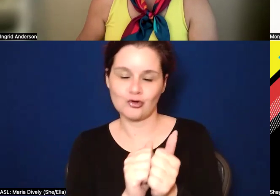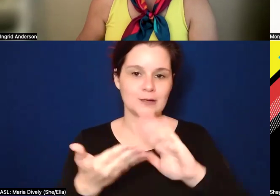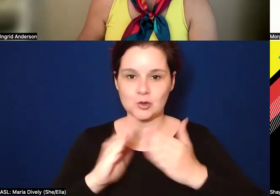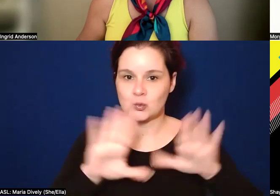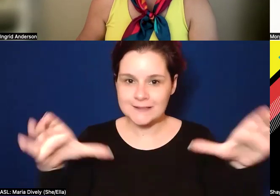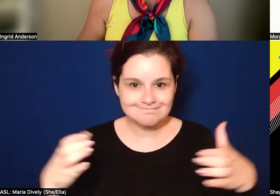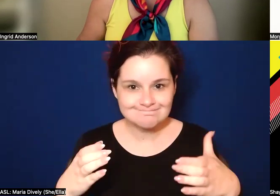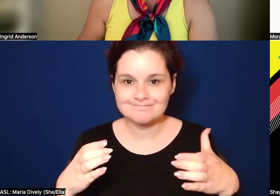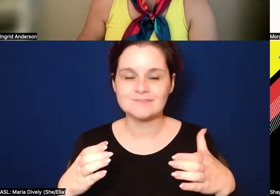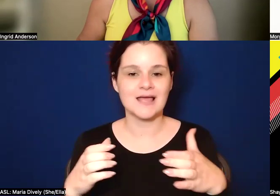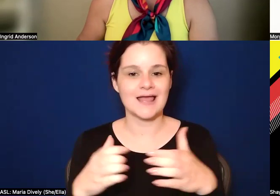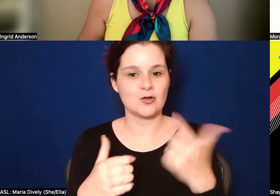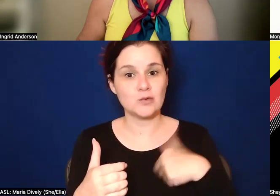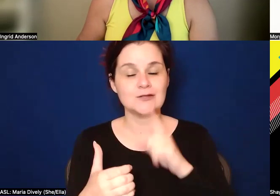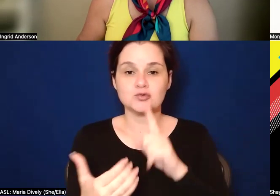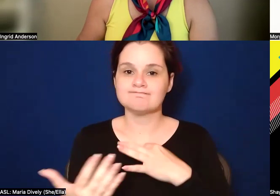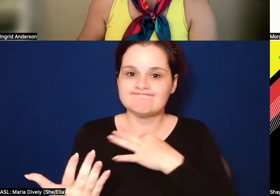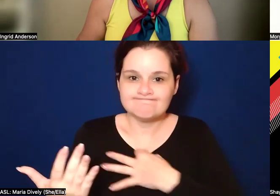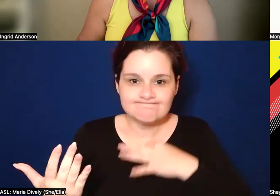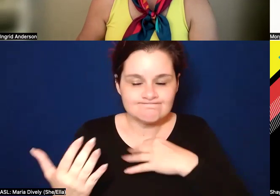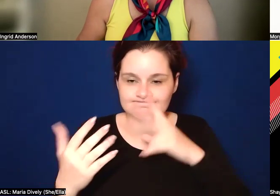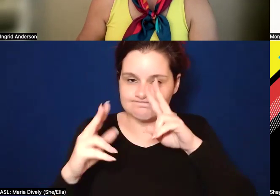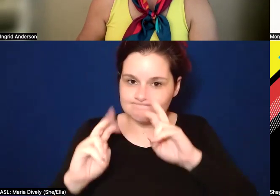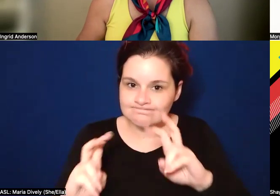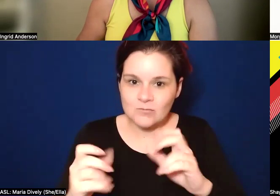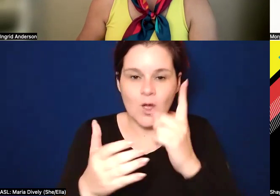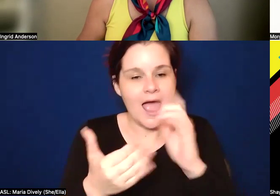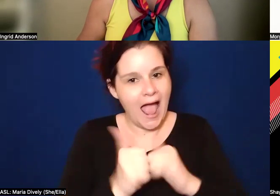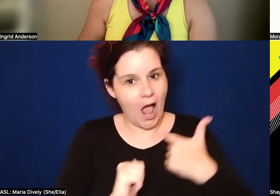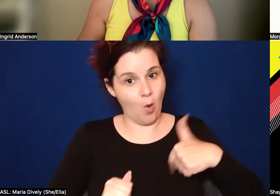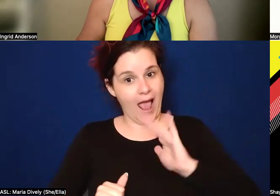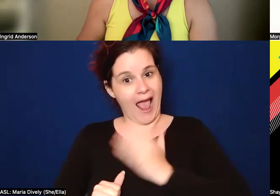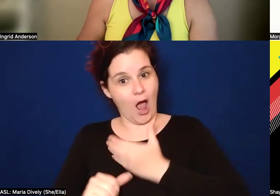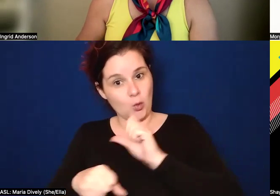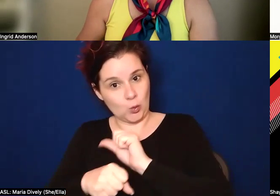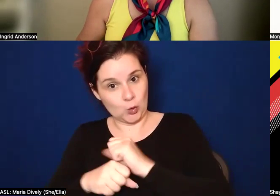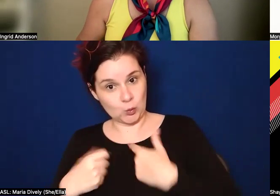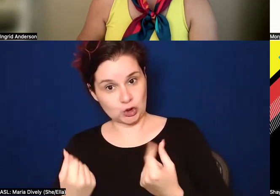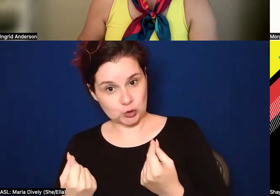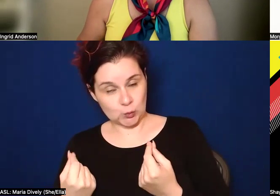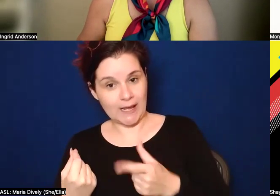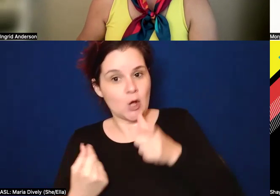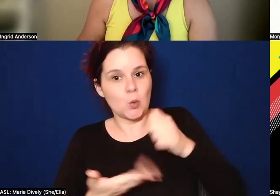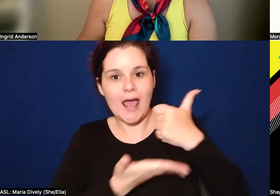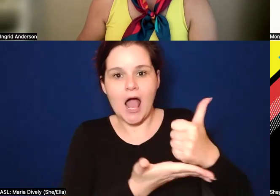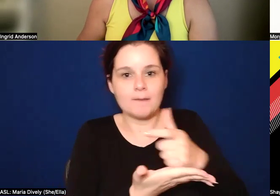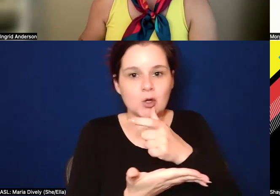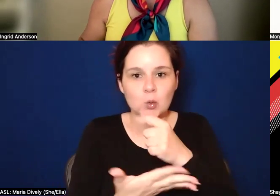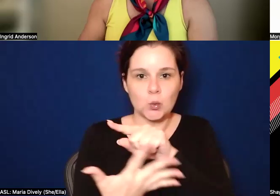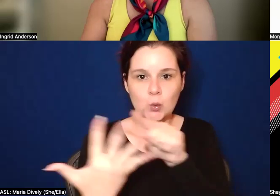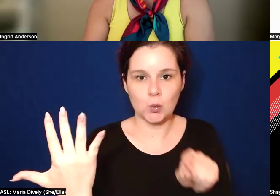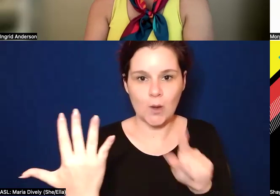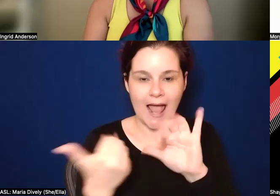us to explore and examine how we're doing the work we're doing and who's it, who's it helping and how do we